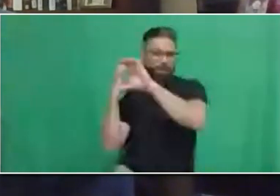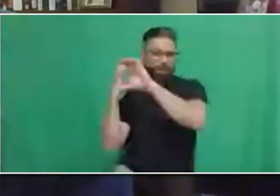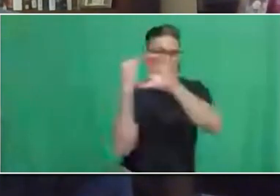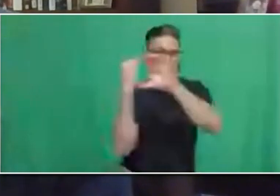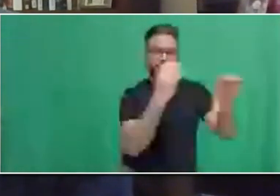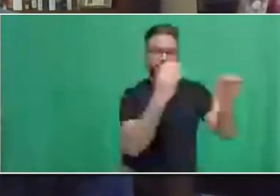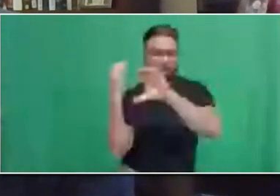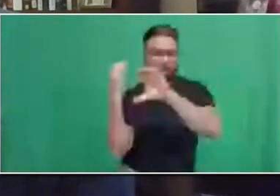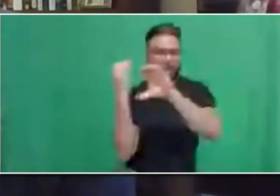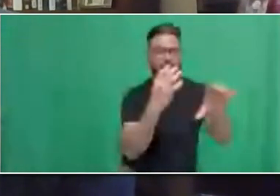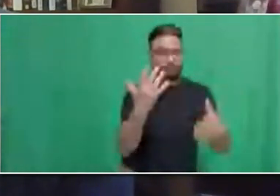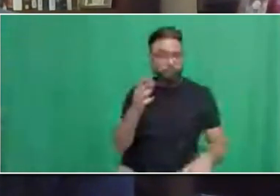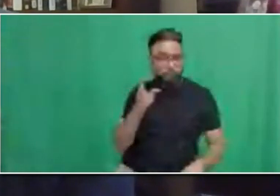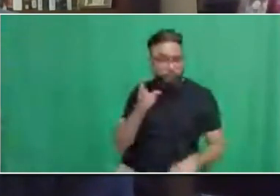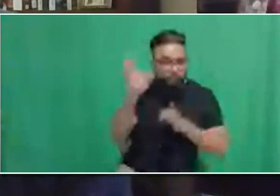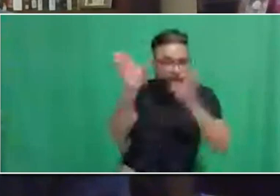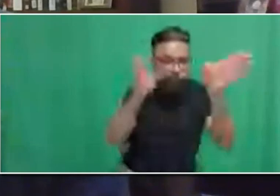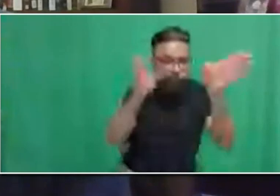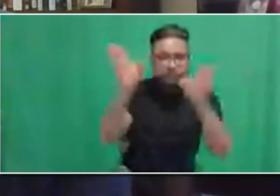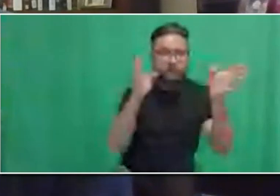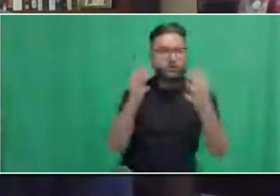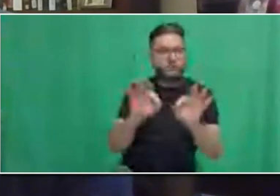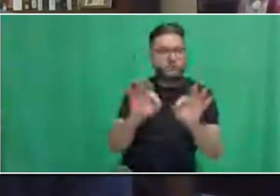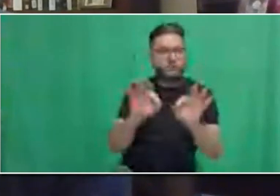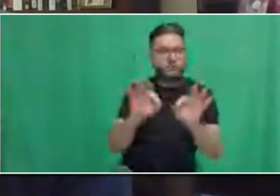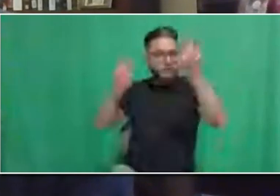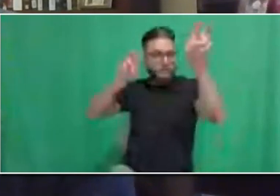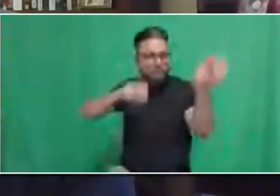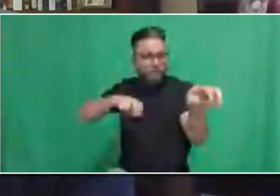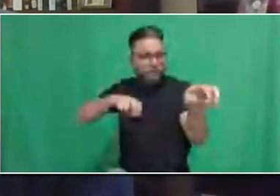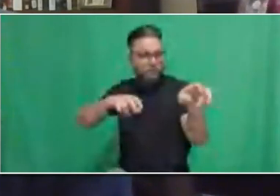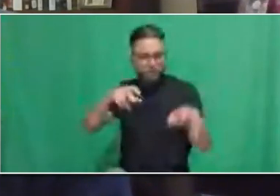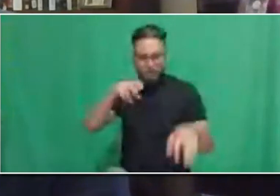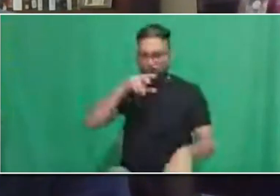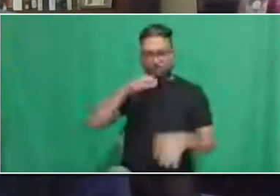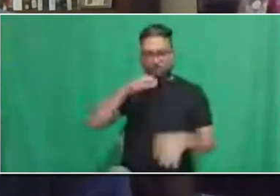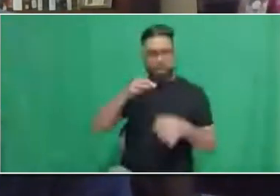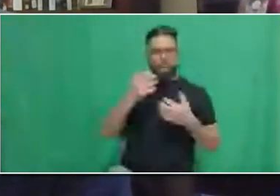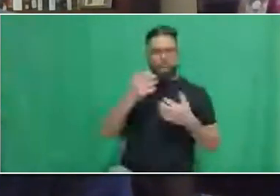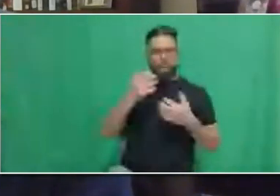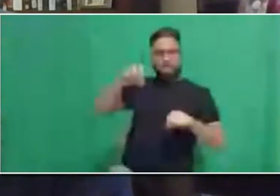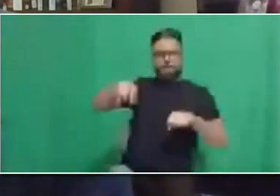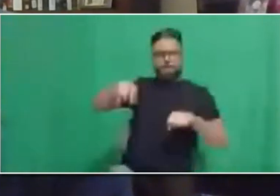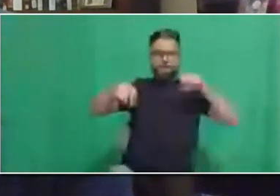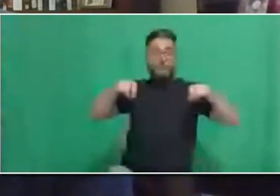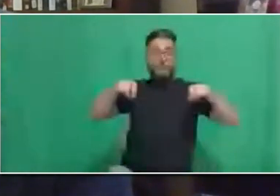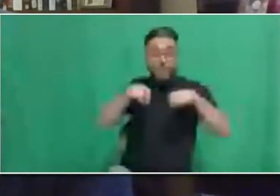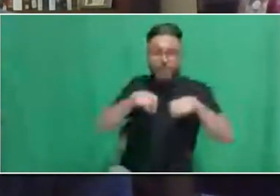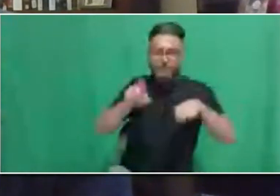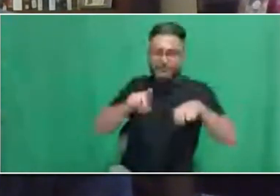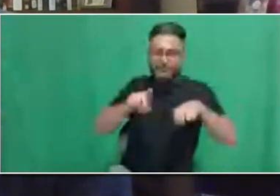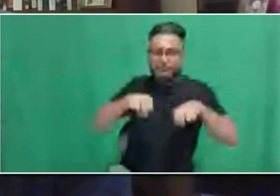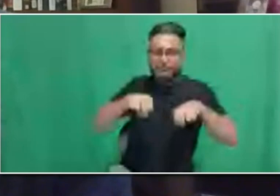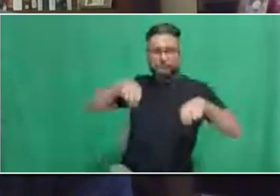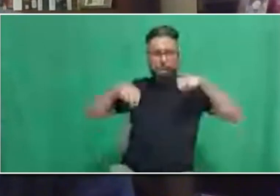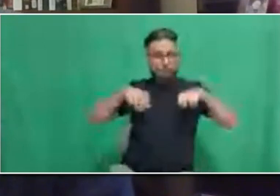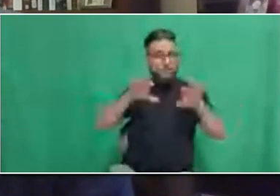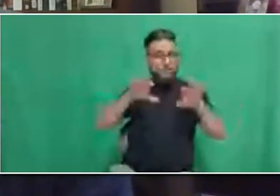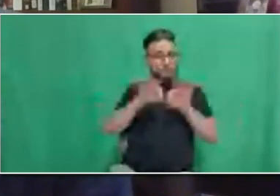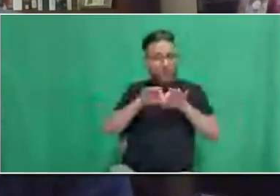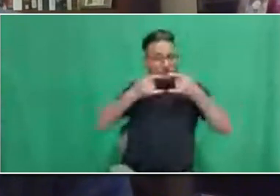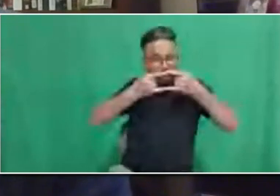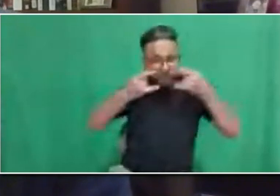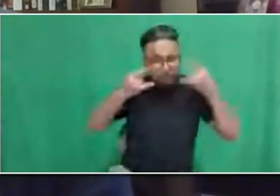away masks. We continue to give away masks, actually, in the stations and on the bus network. We have also taken a lot of different steps to protect our employees.